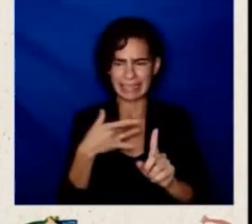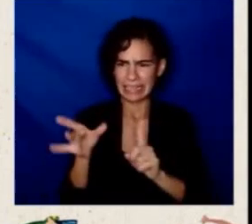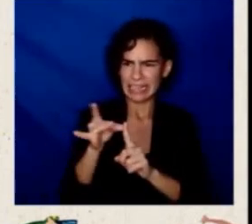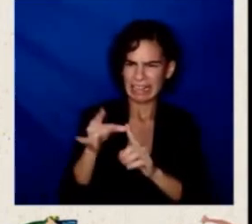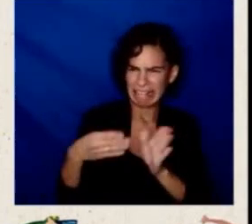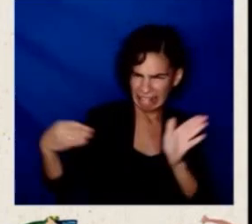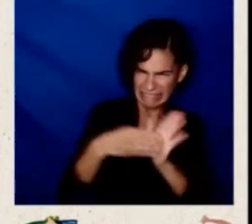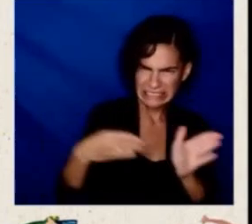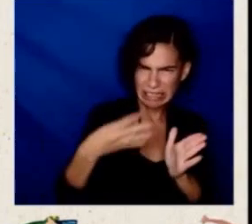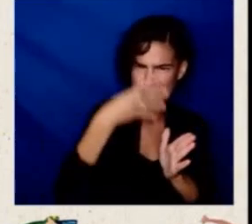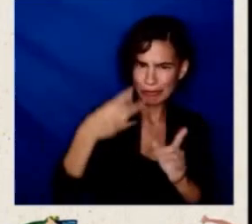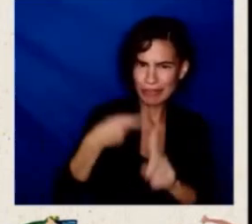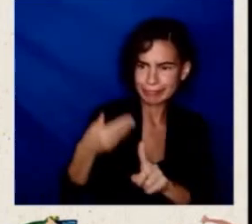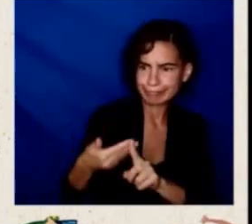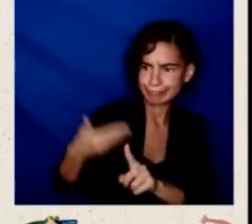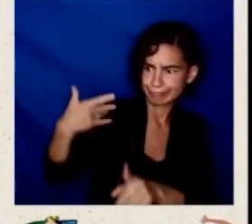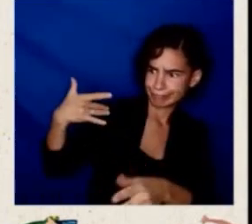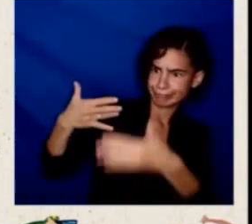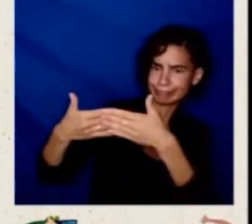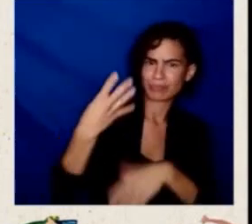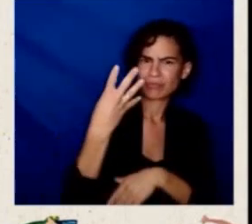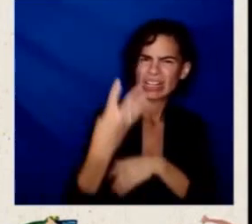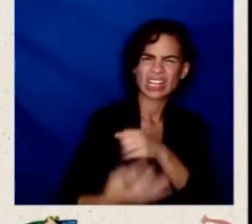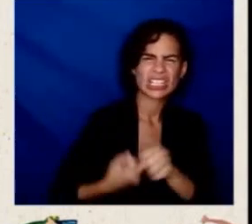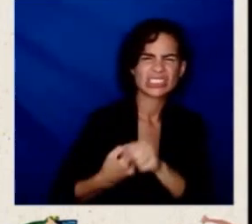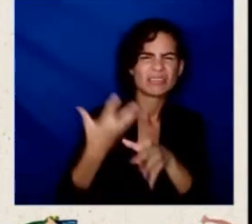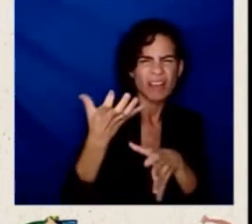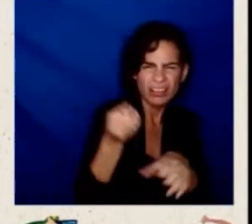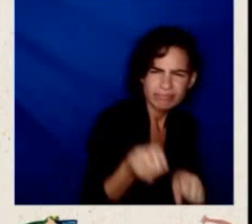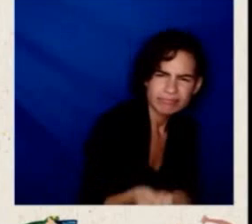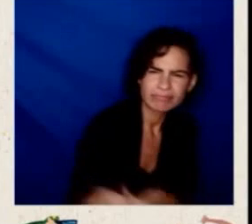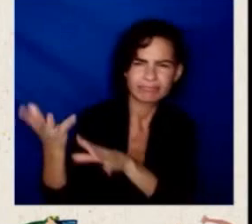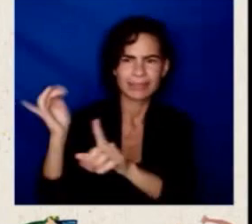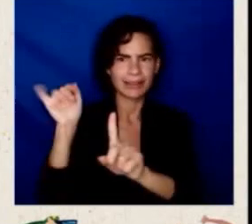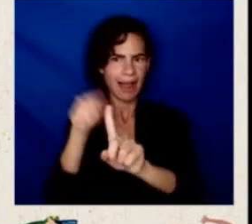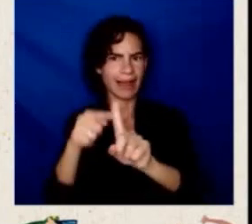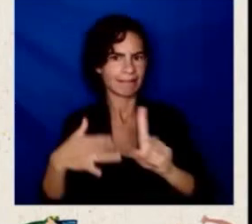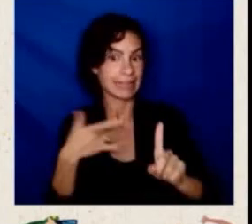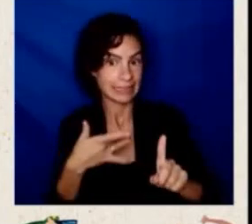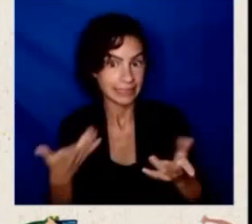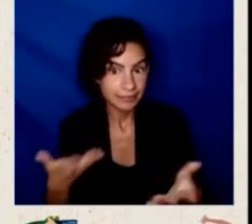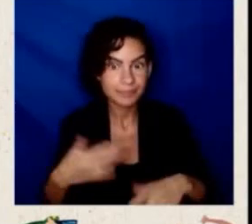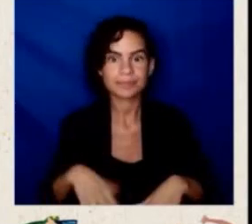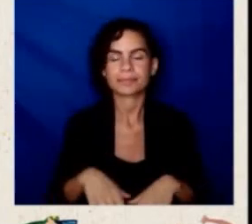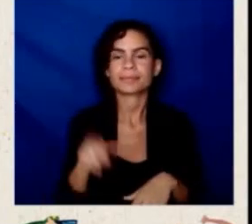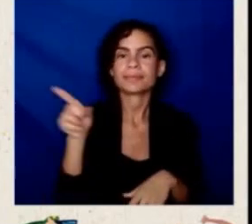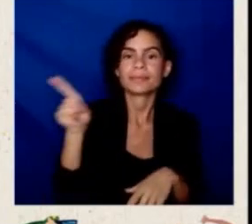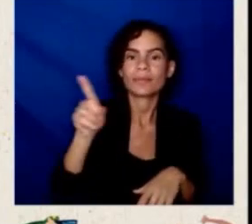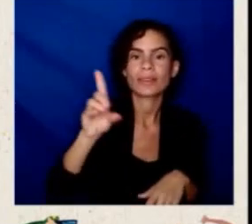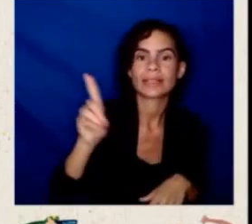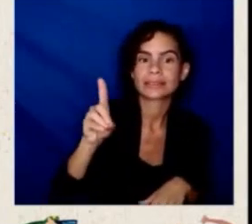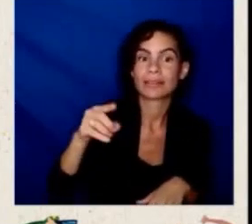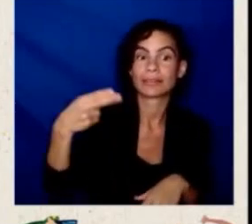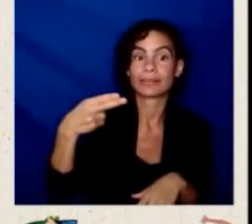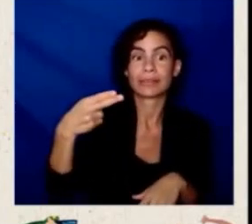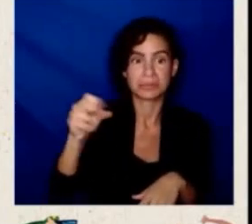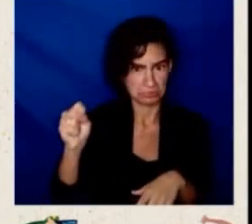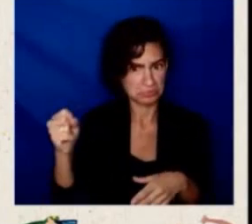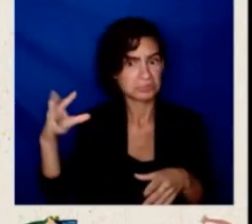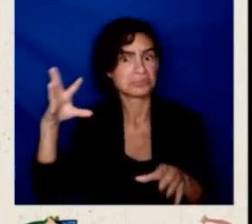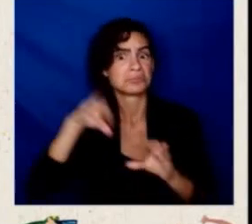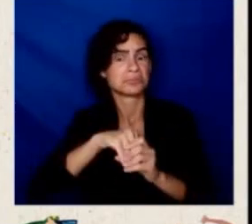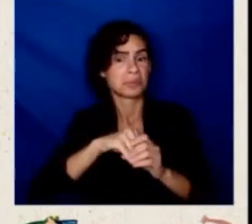You know in the Department of Homeland Security unless we issued a policy that unless one is actually